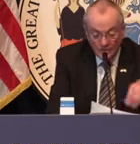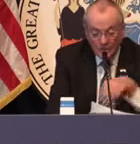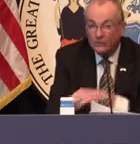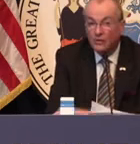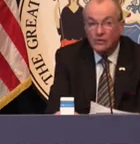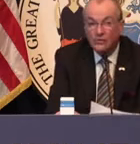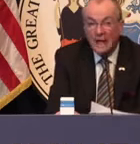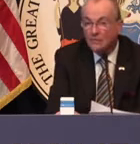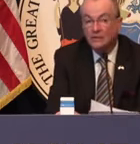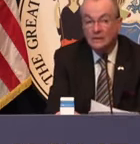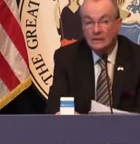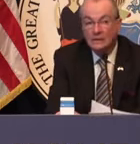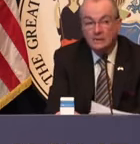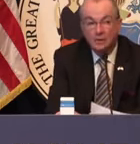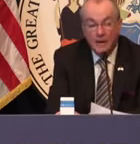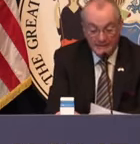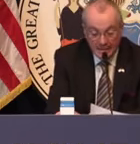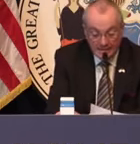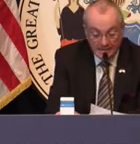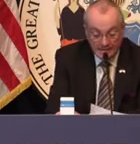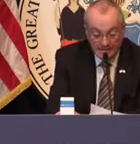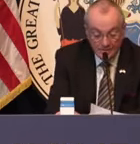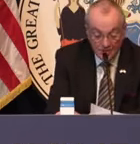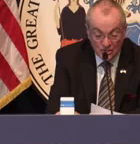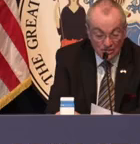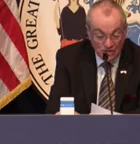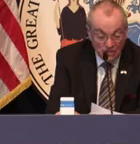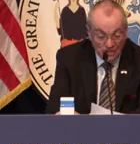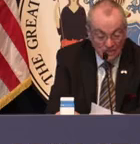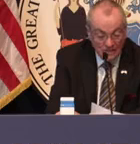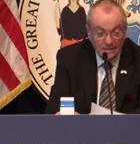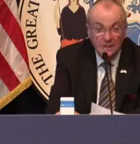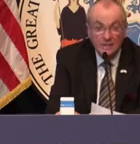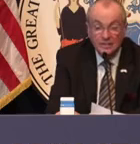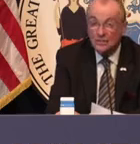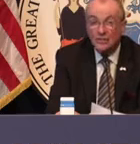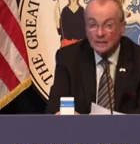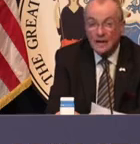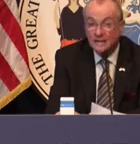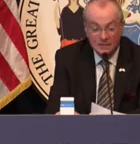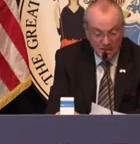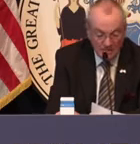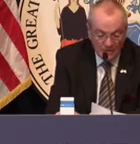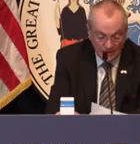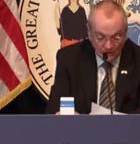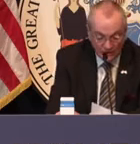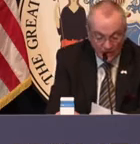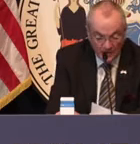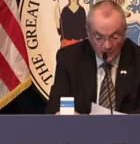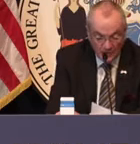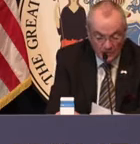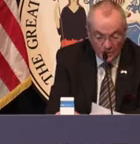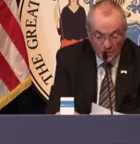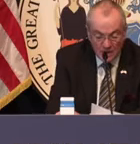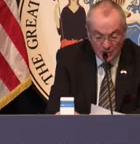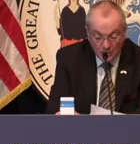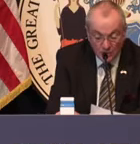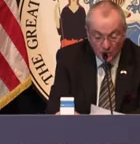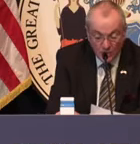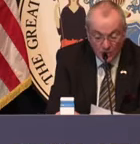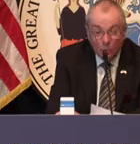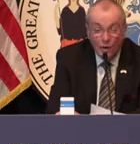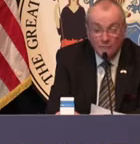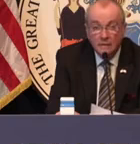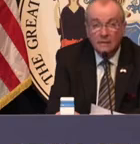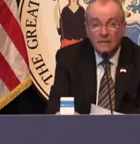no one deserves ever to be relegated to just a statistic, and certainly not at a time like this. We must remember